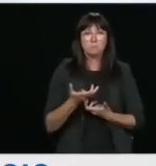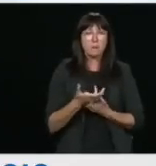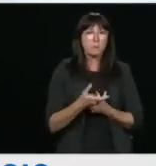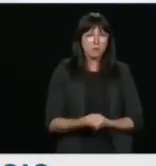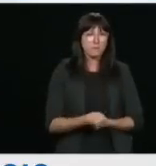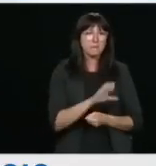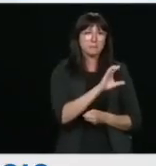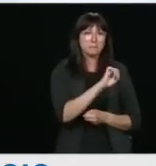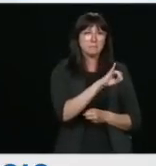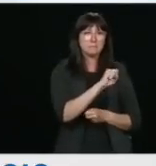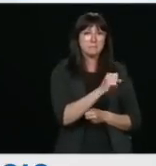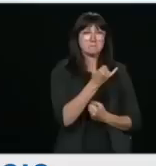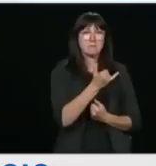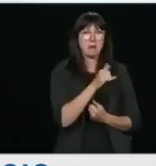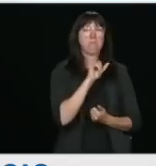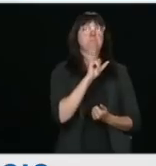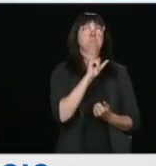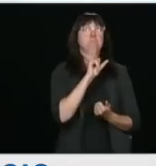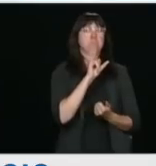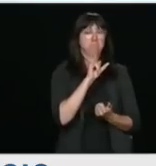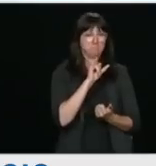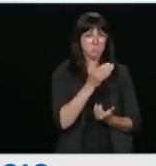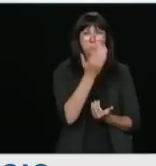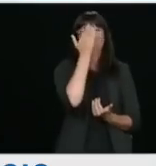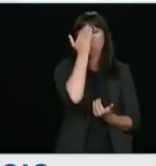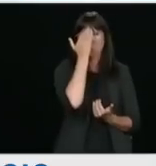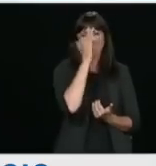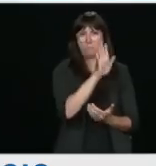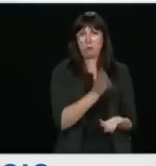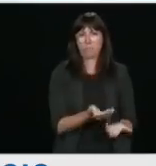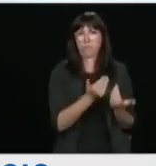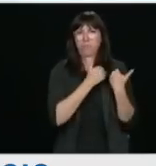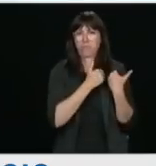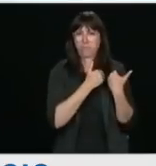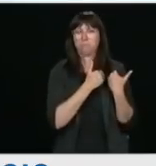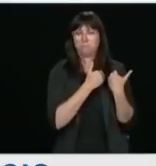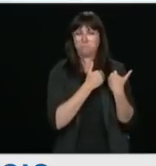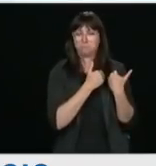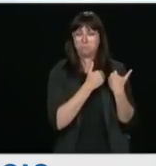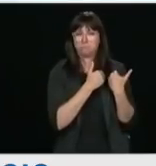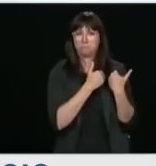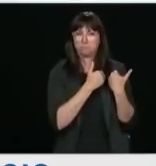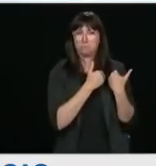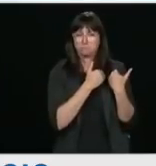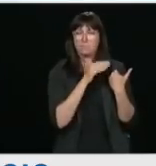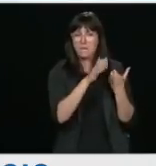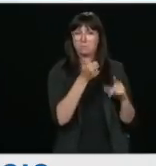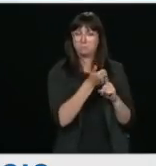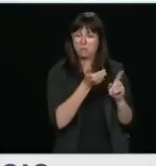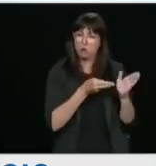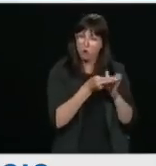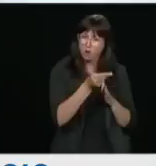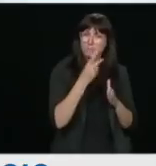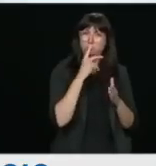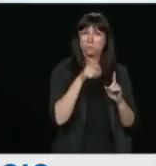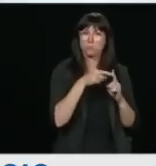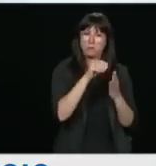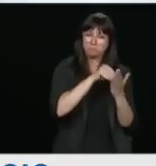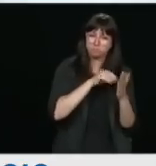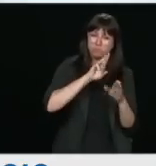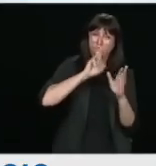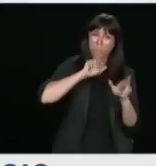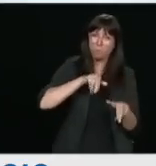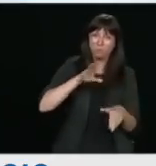importance of accountability and is fulsome in their reporting not only to me, but working with the